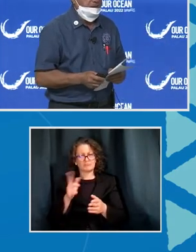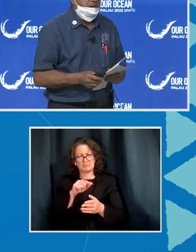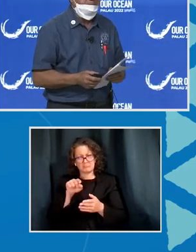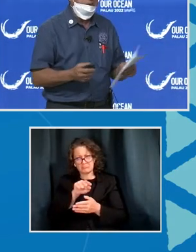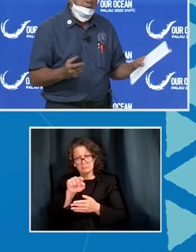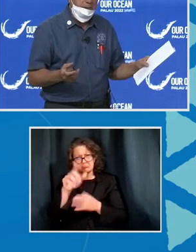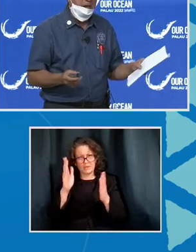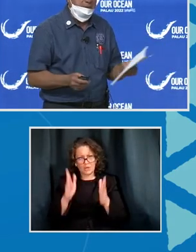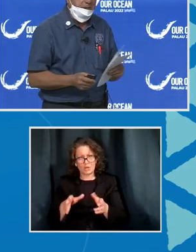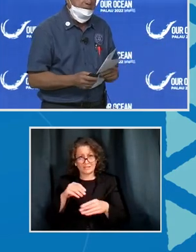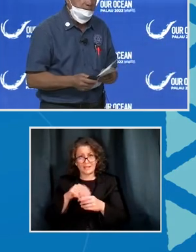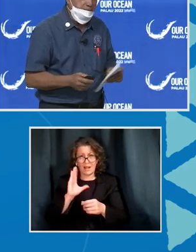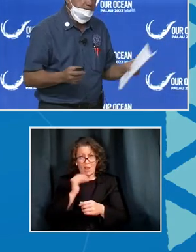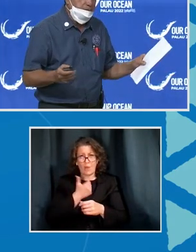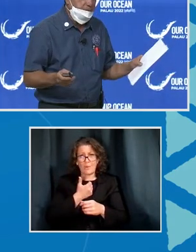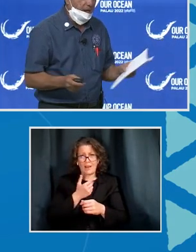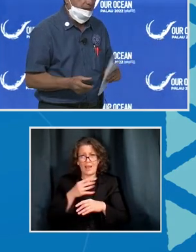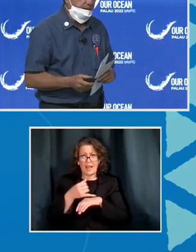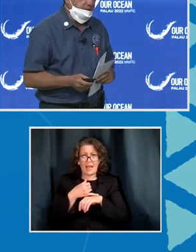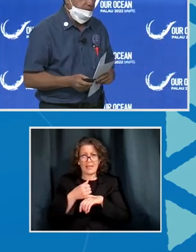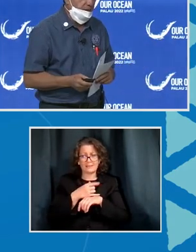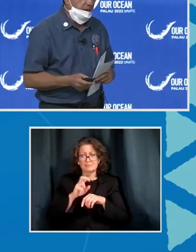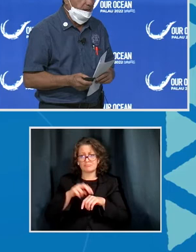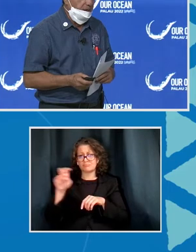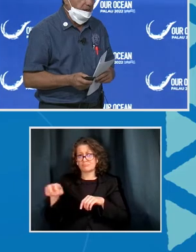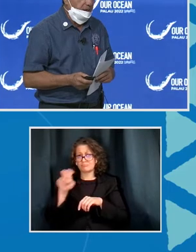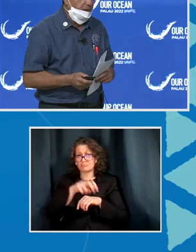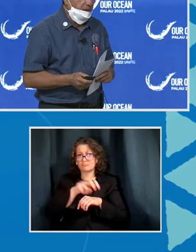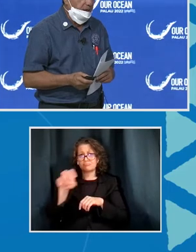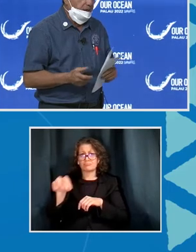and between our islands.